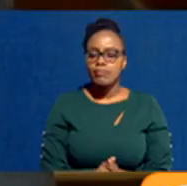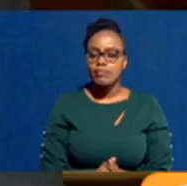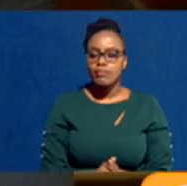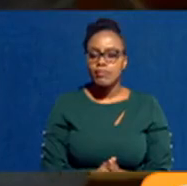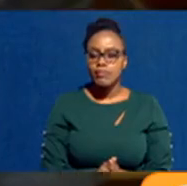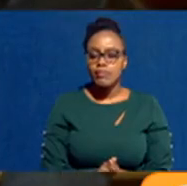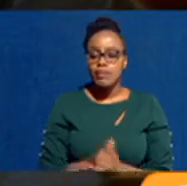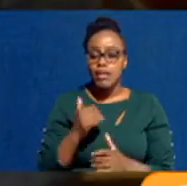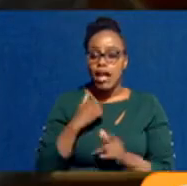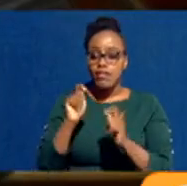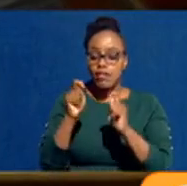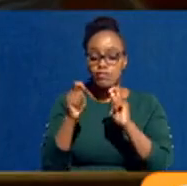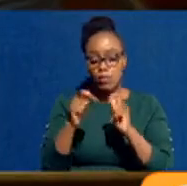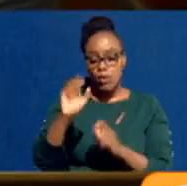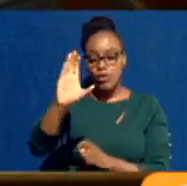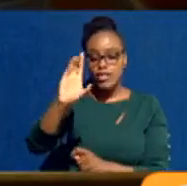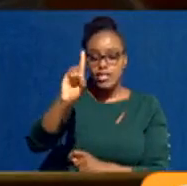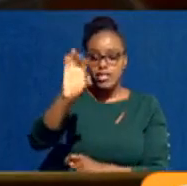Salluul amends about CDF.